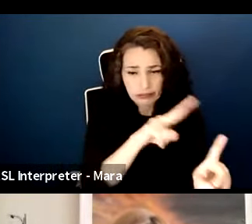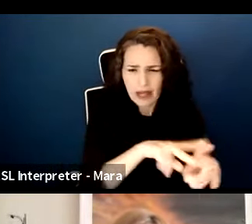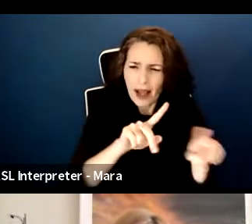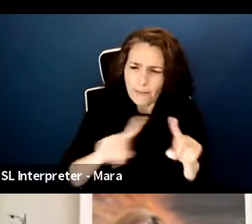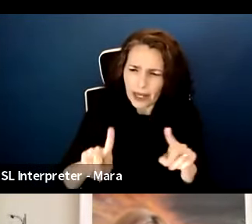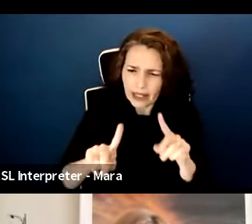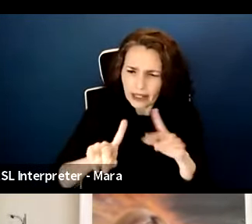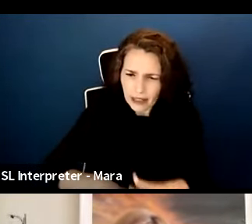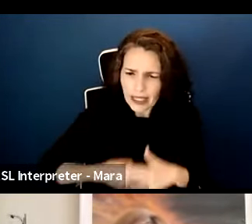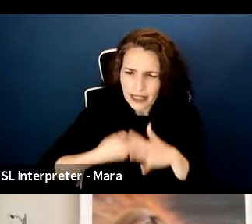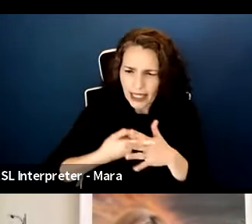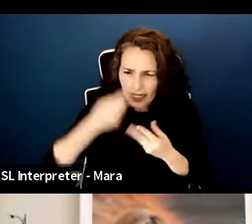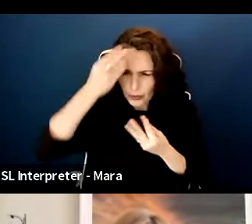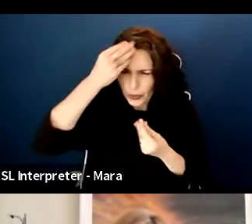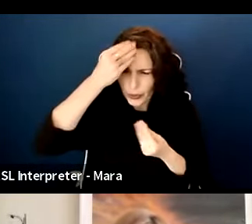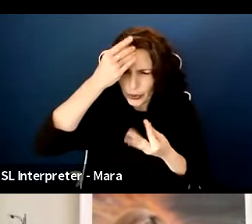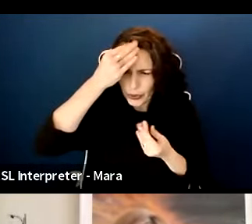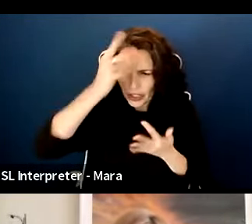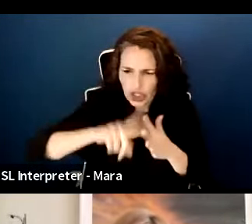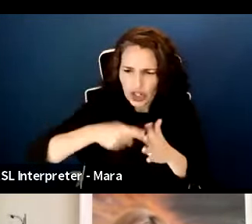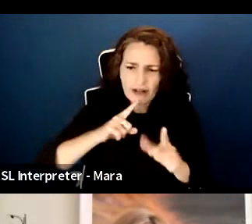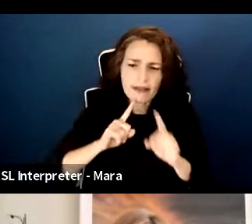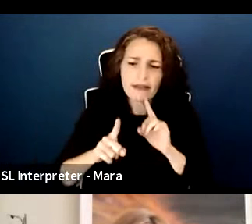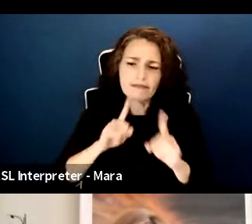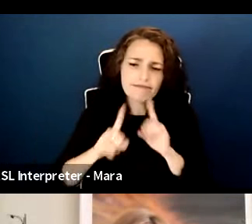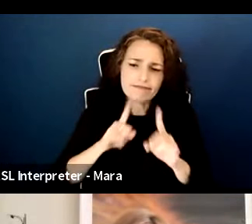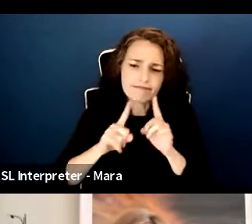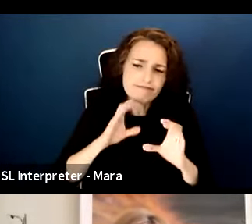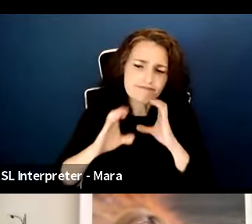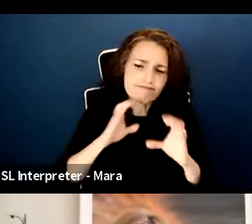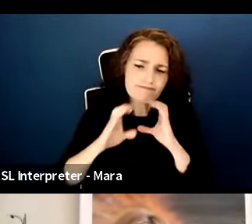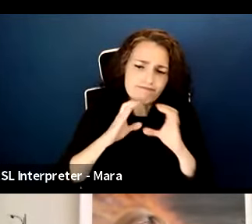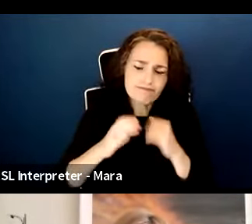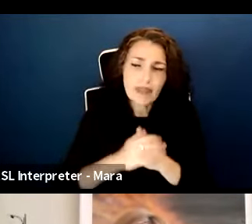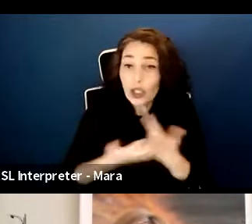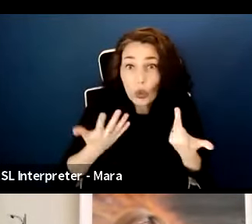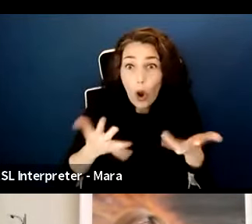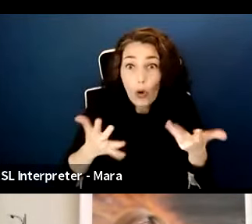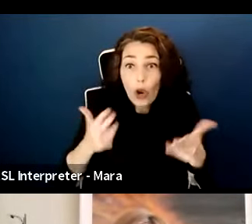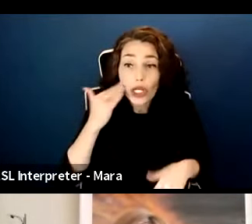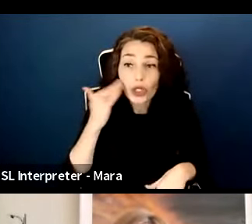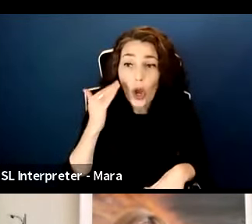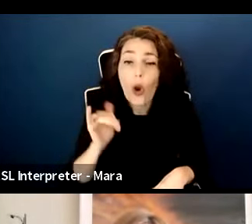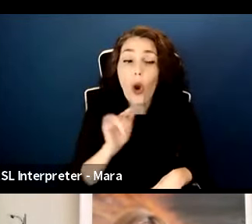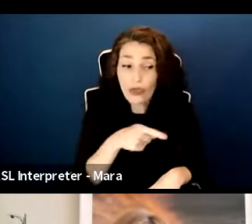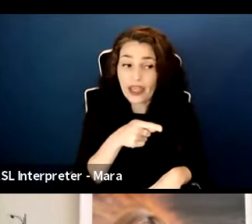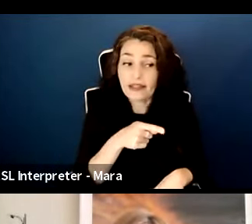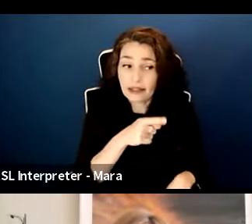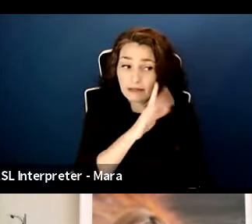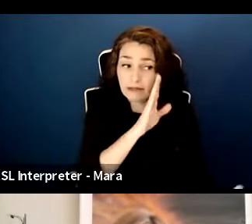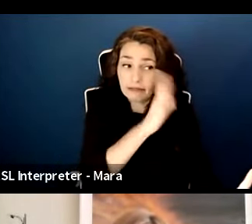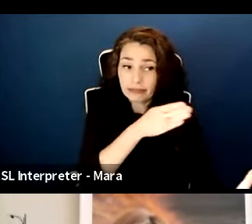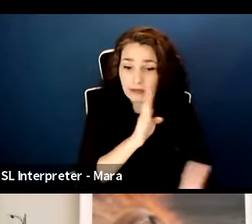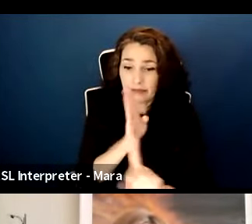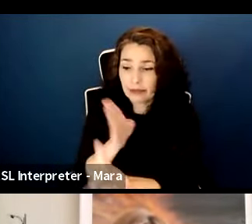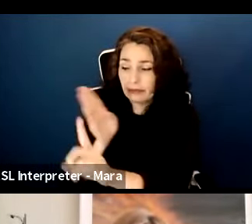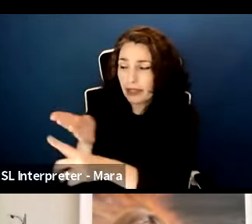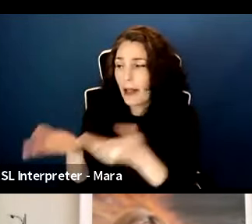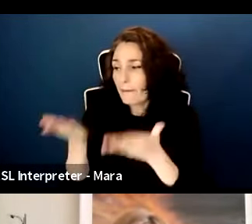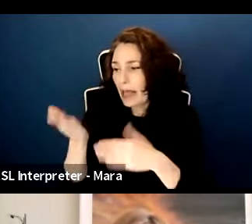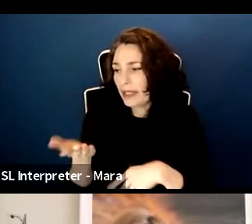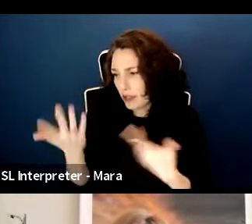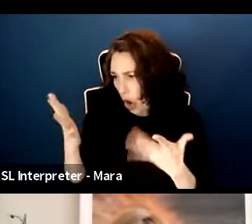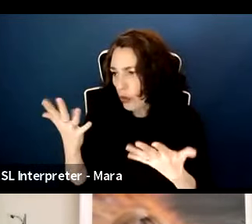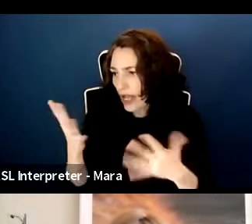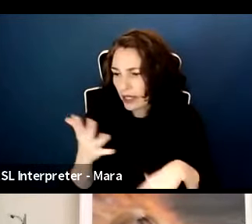with. So if you already know what the destination is, whether it's just inevitably a streaming platform, whether it's a derivative of what you created